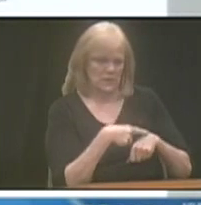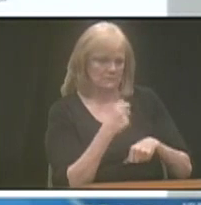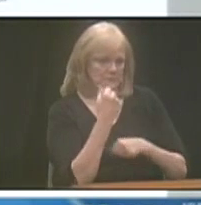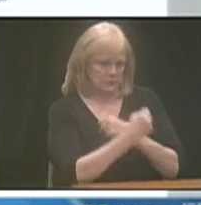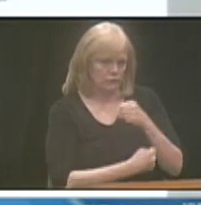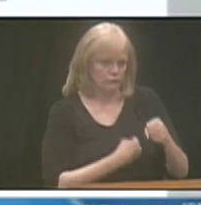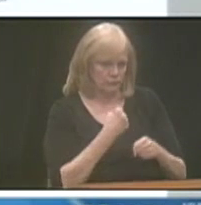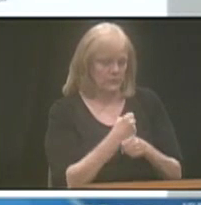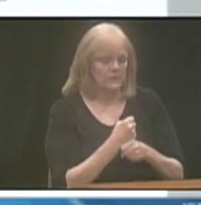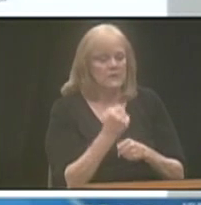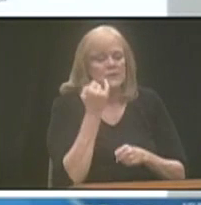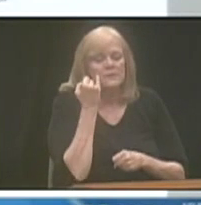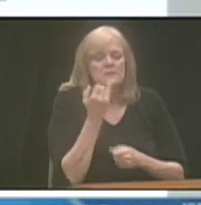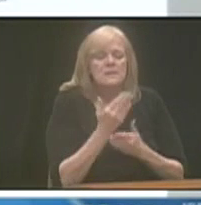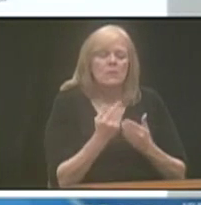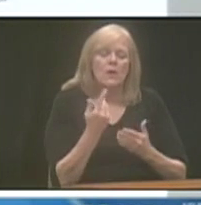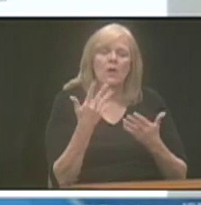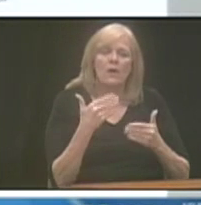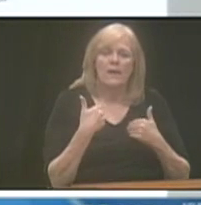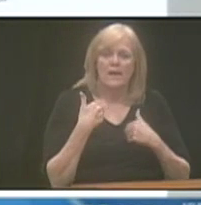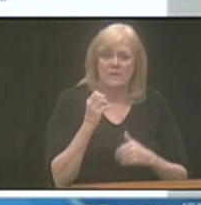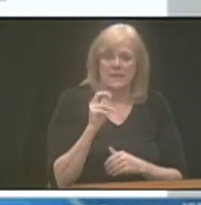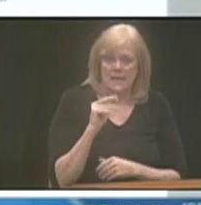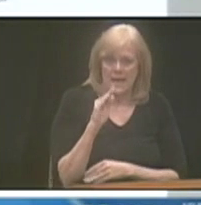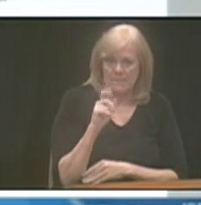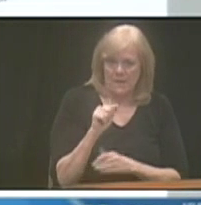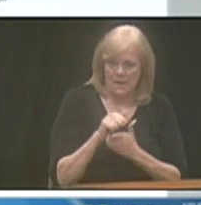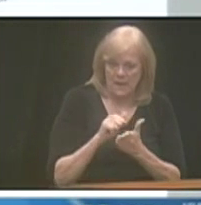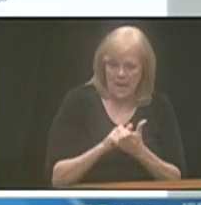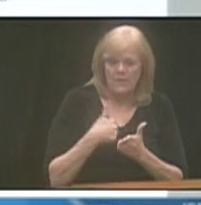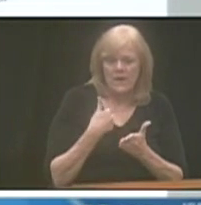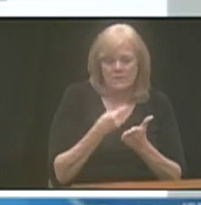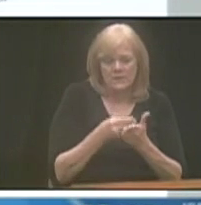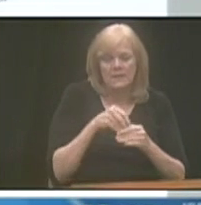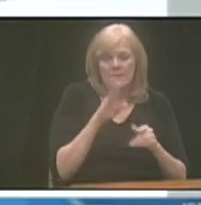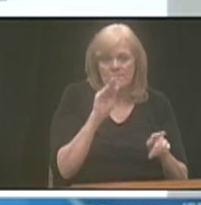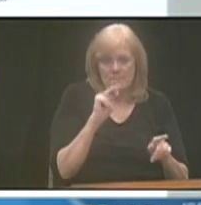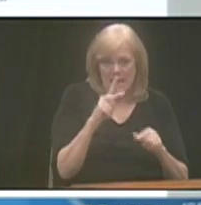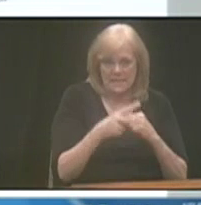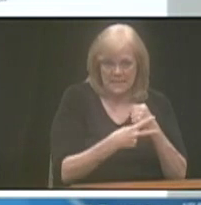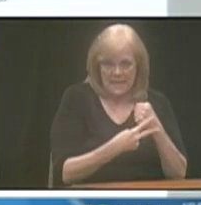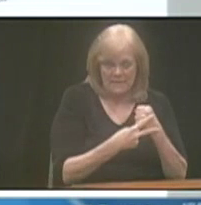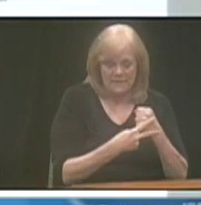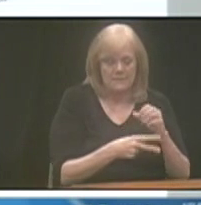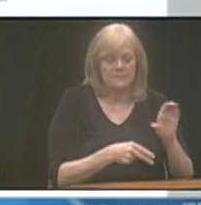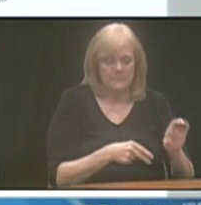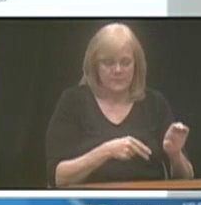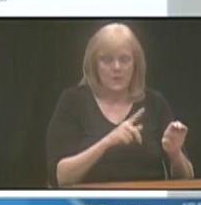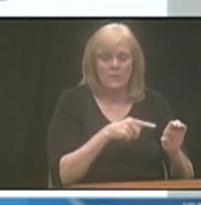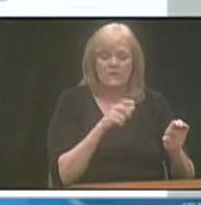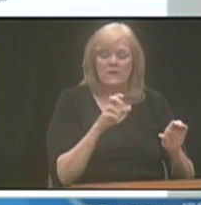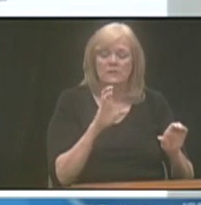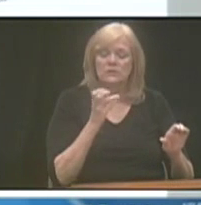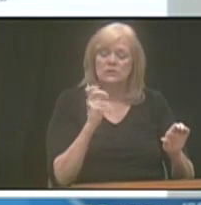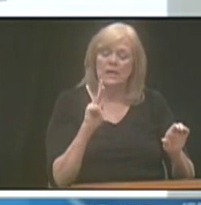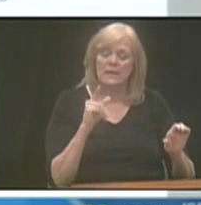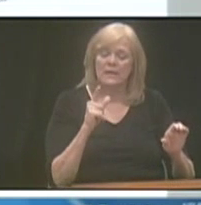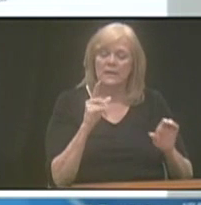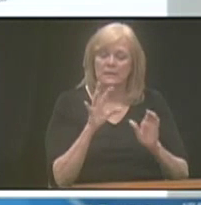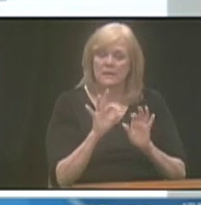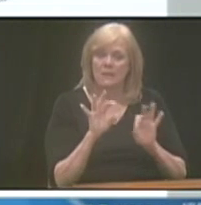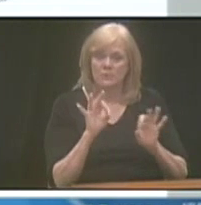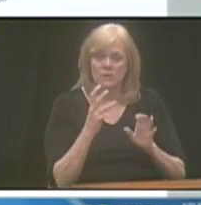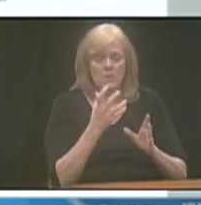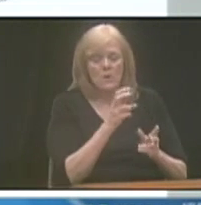year. So let's say someone already has an Enable account and they have their funds in bank savings. And when the checking option goes live,